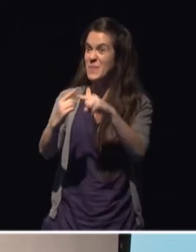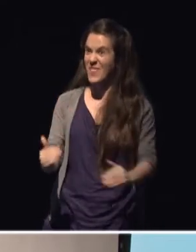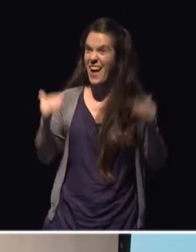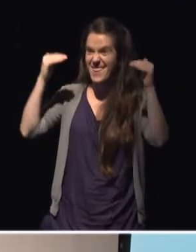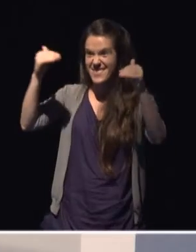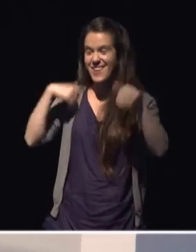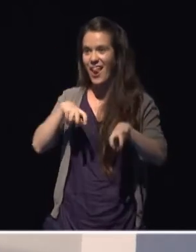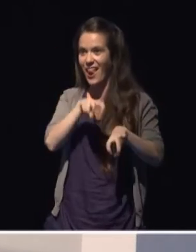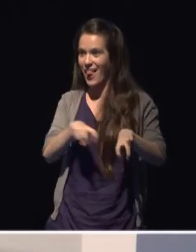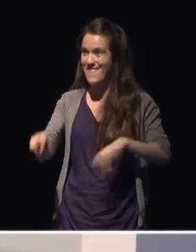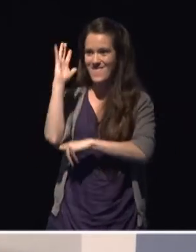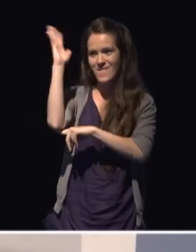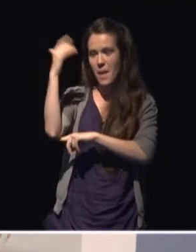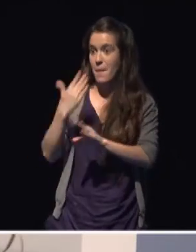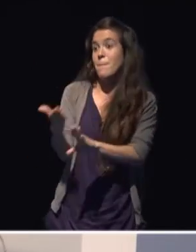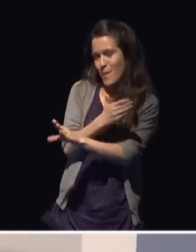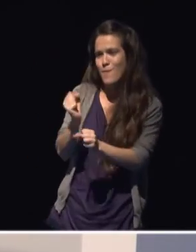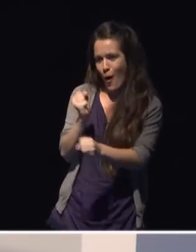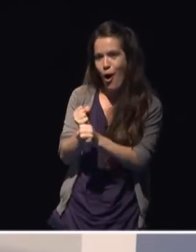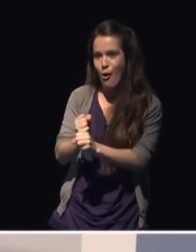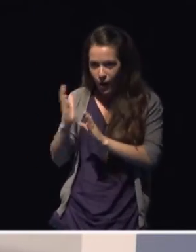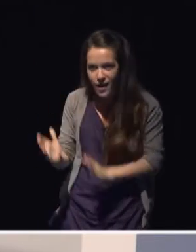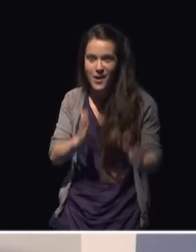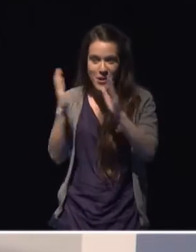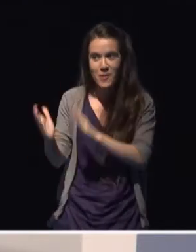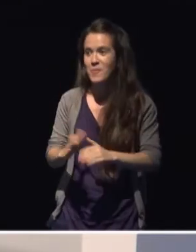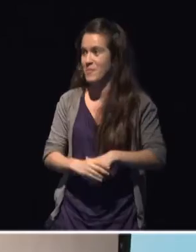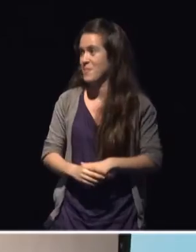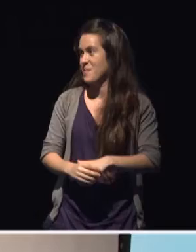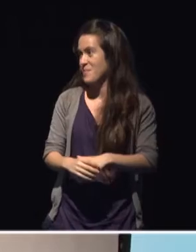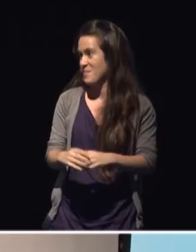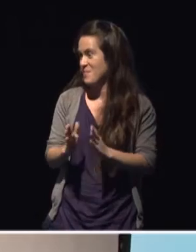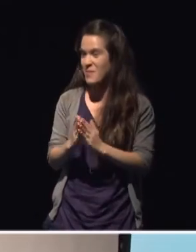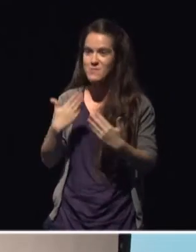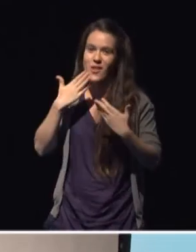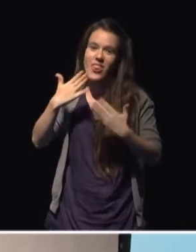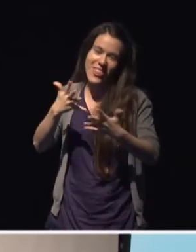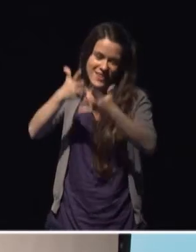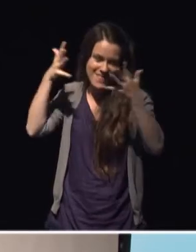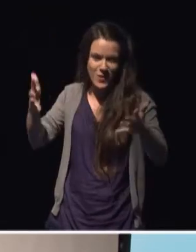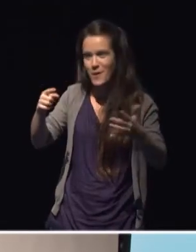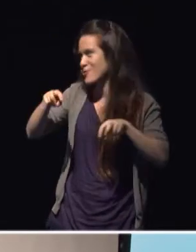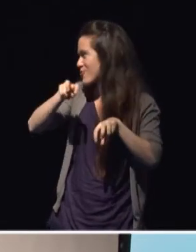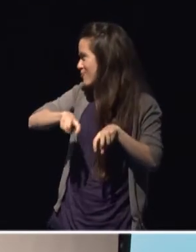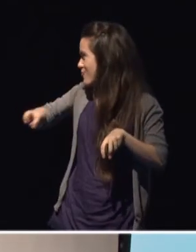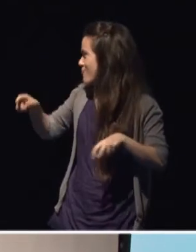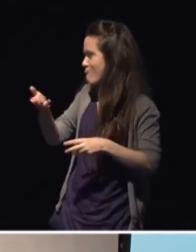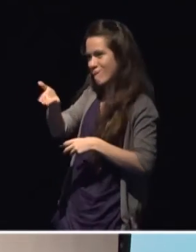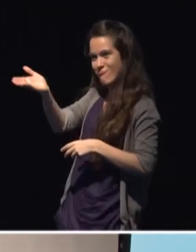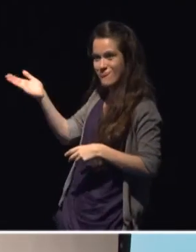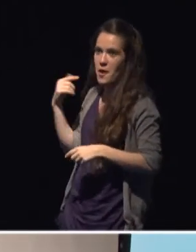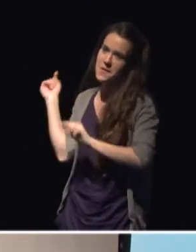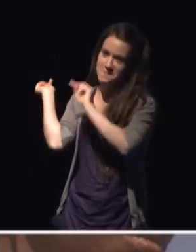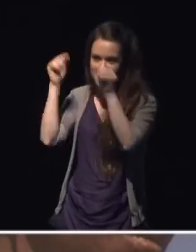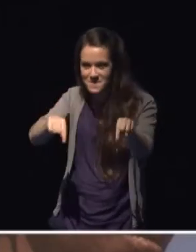have here they've also been working behind the scene so please convey our thanks to them and thank you very much to to you all also for